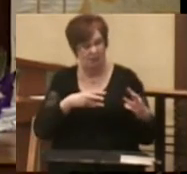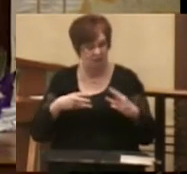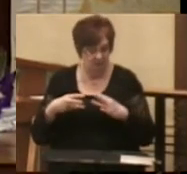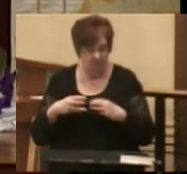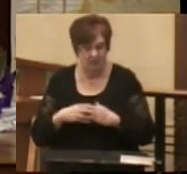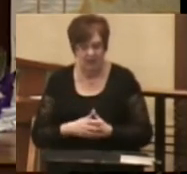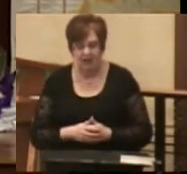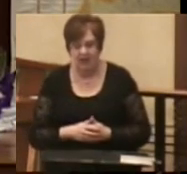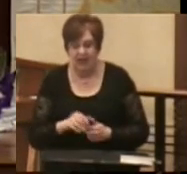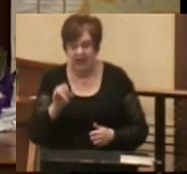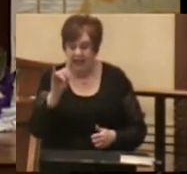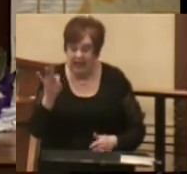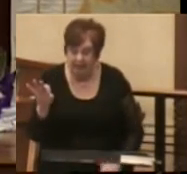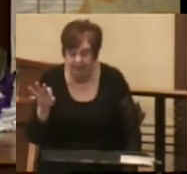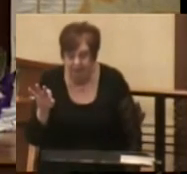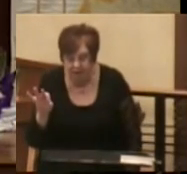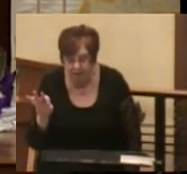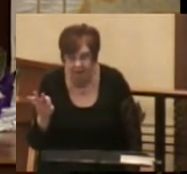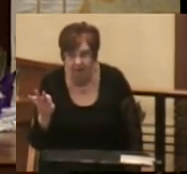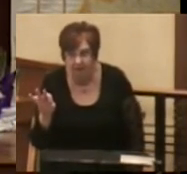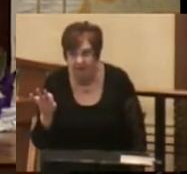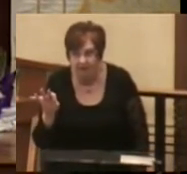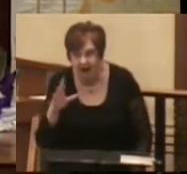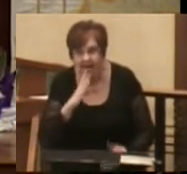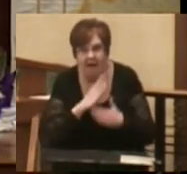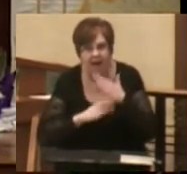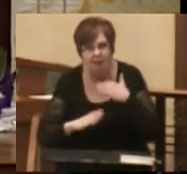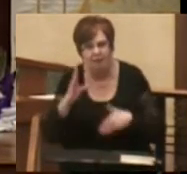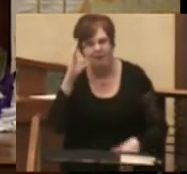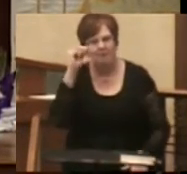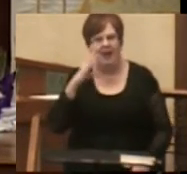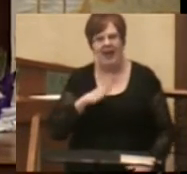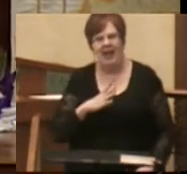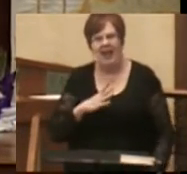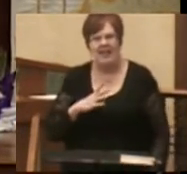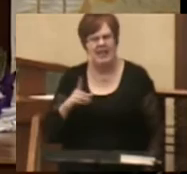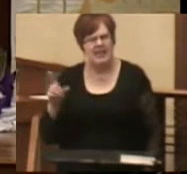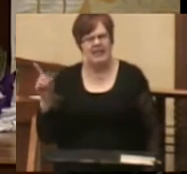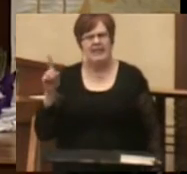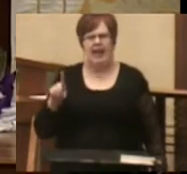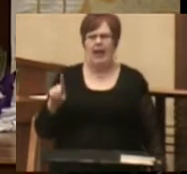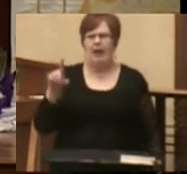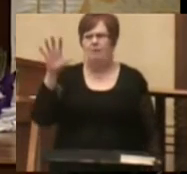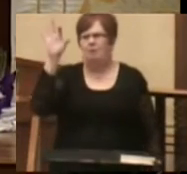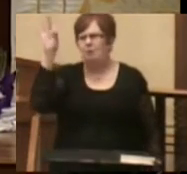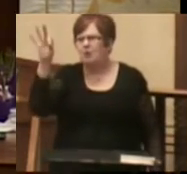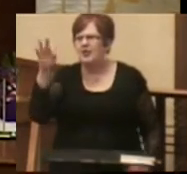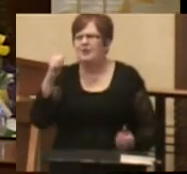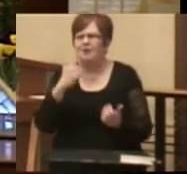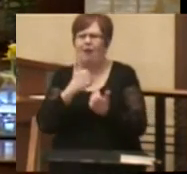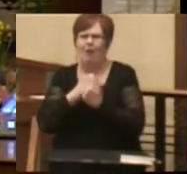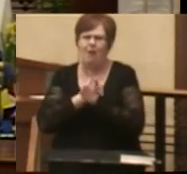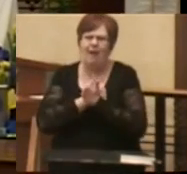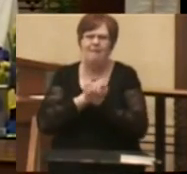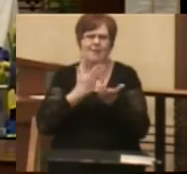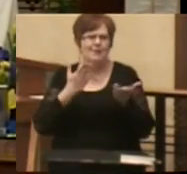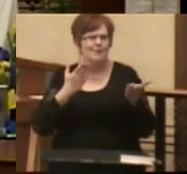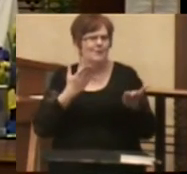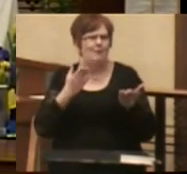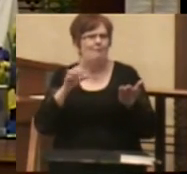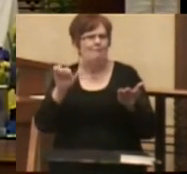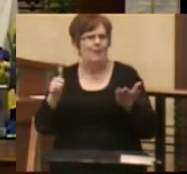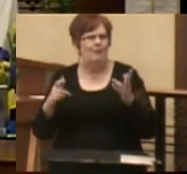If a humble man came preaching love and serving of others,